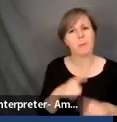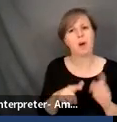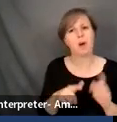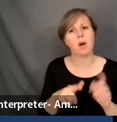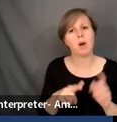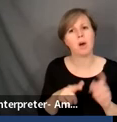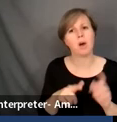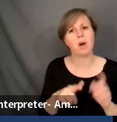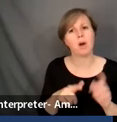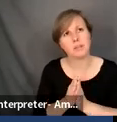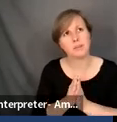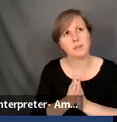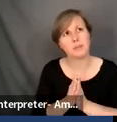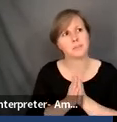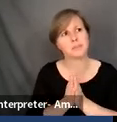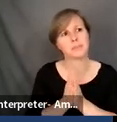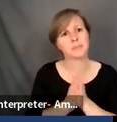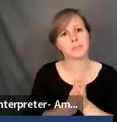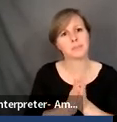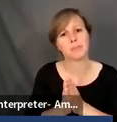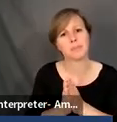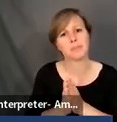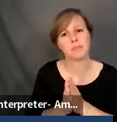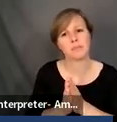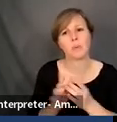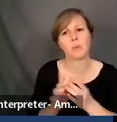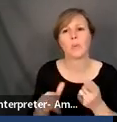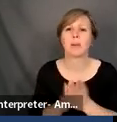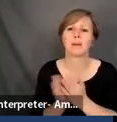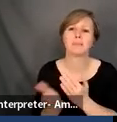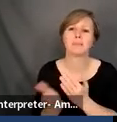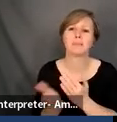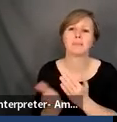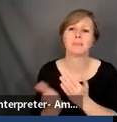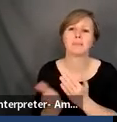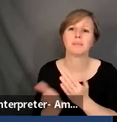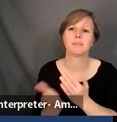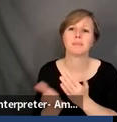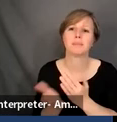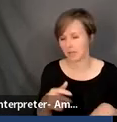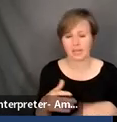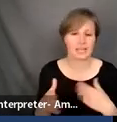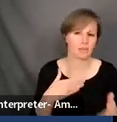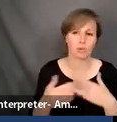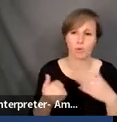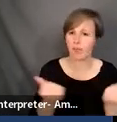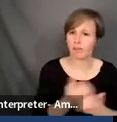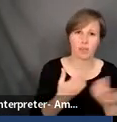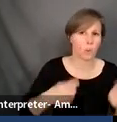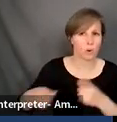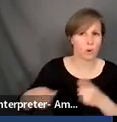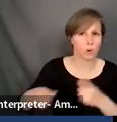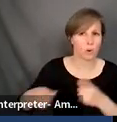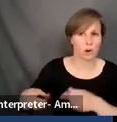it's when it becomes convenient because even with everything going on in Georgia, the